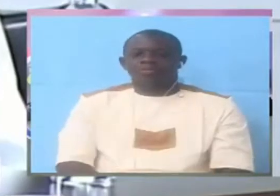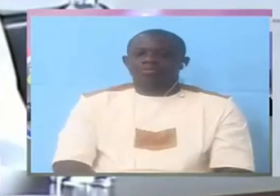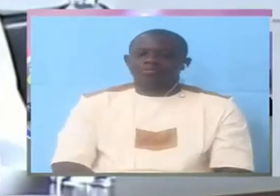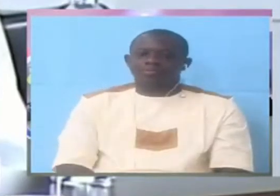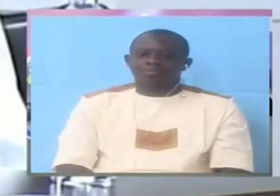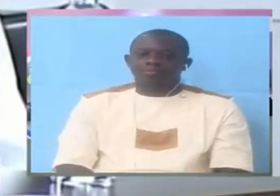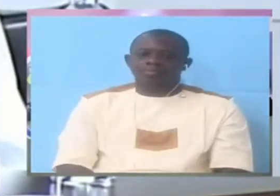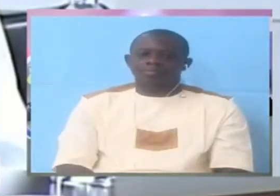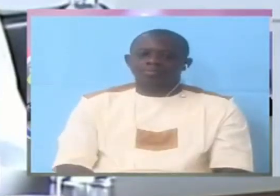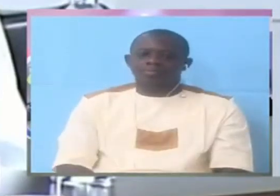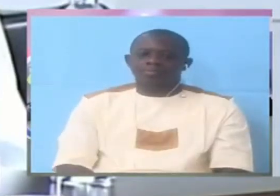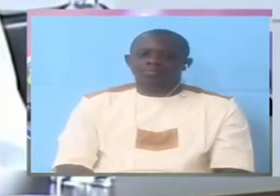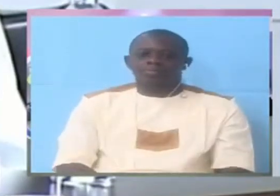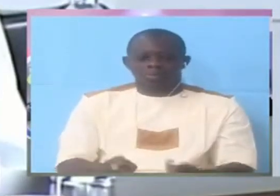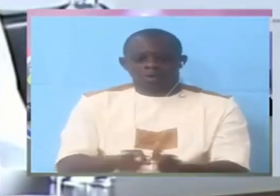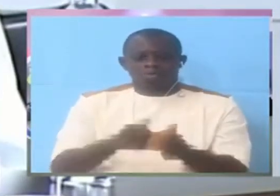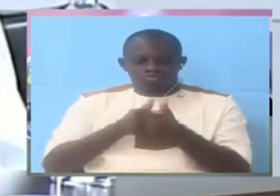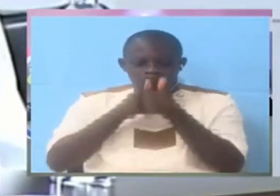Following up or verification?